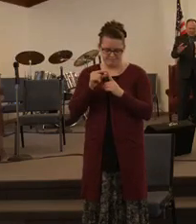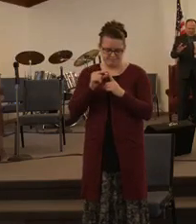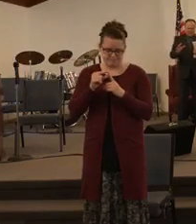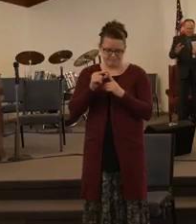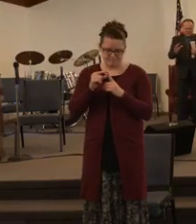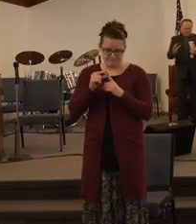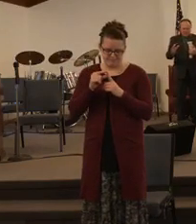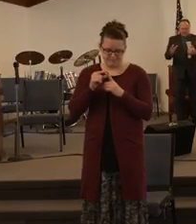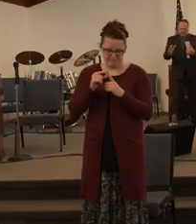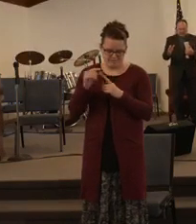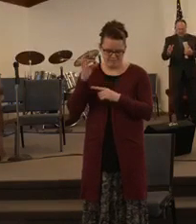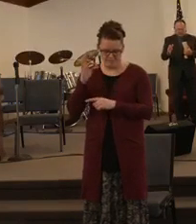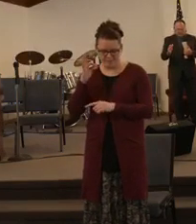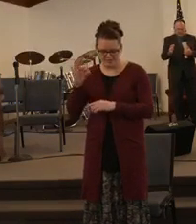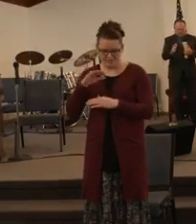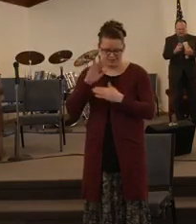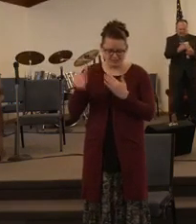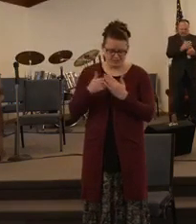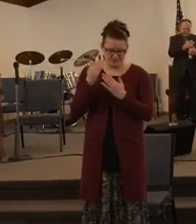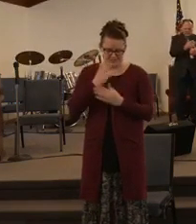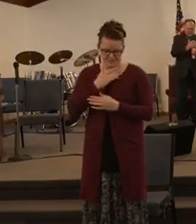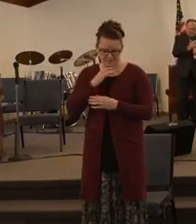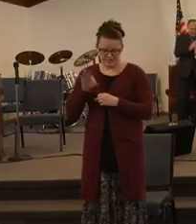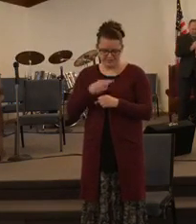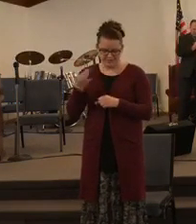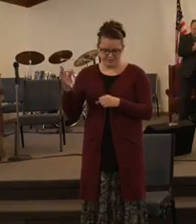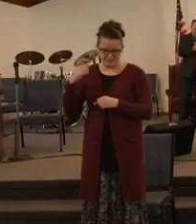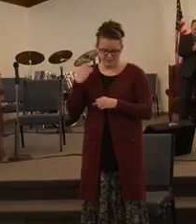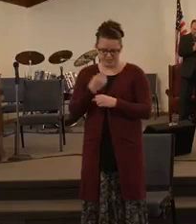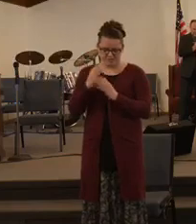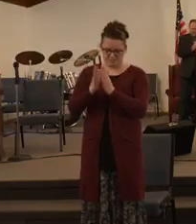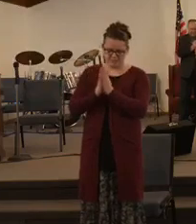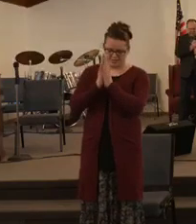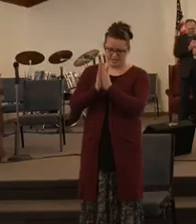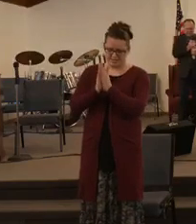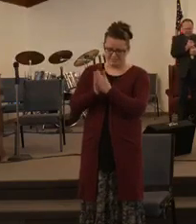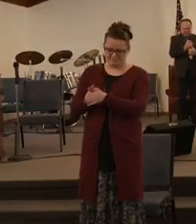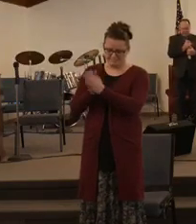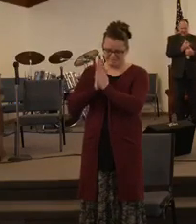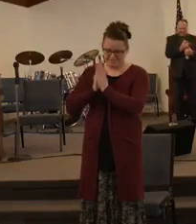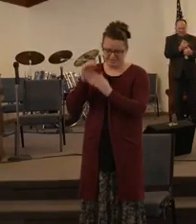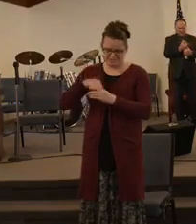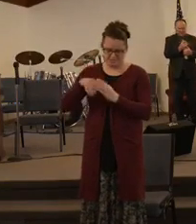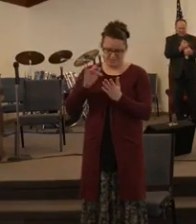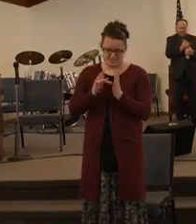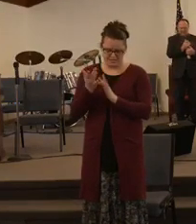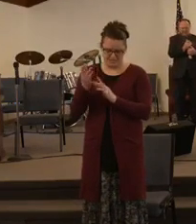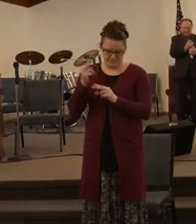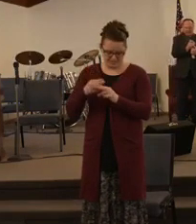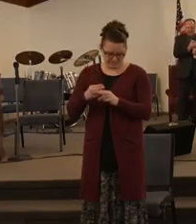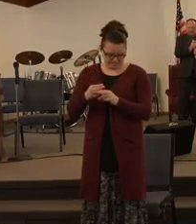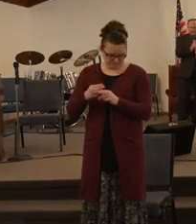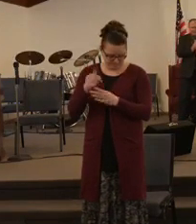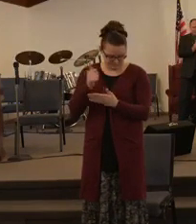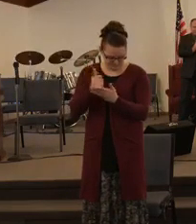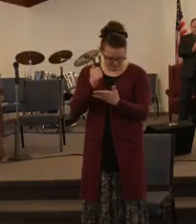minister to every heart and soul, Lord God, we pray. Lord, we're asking it, Lord, in Jesus' precious name.